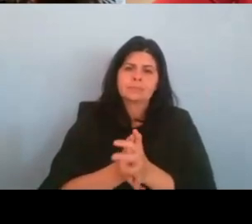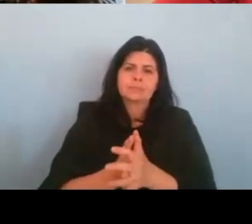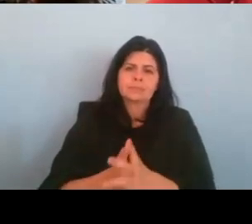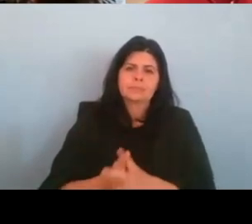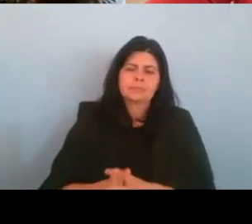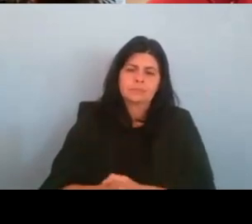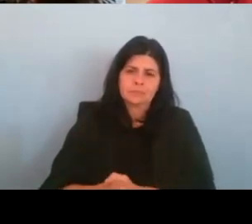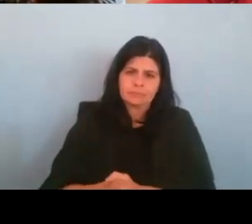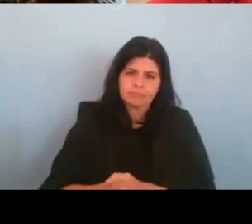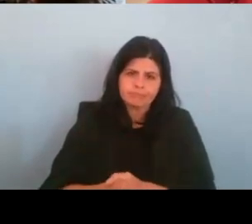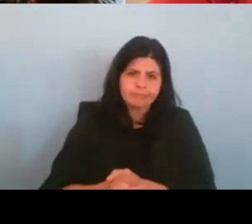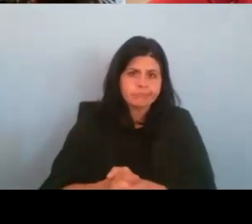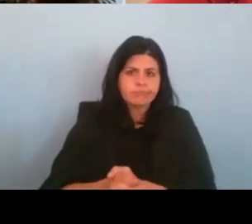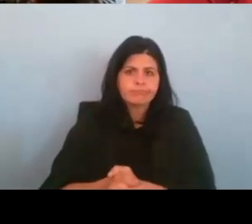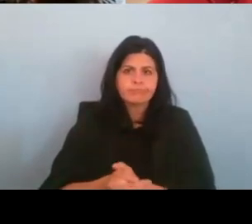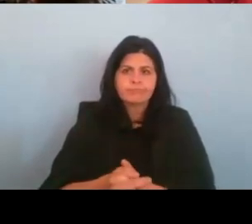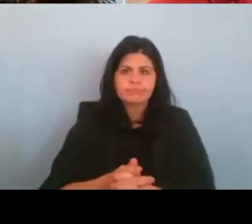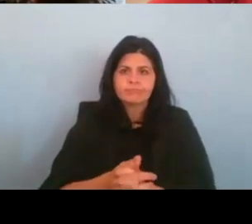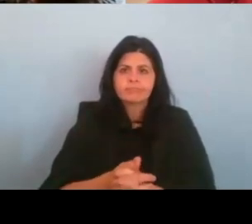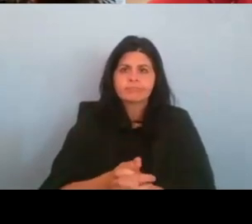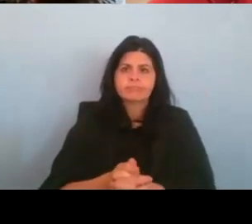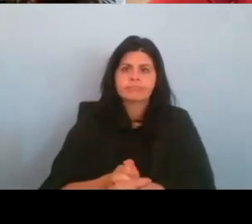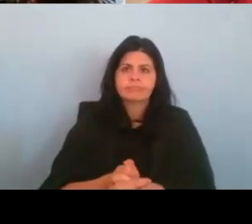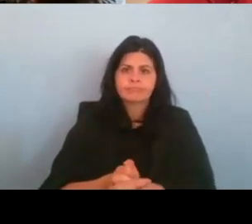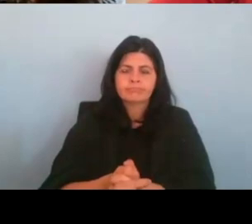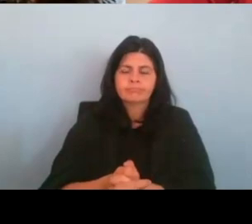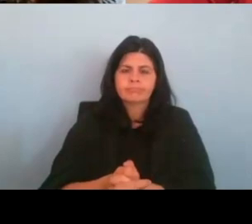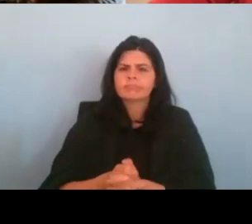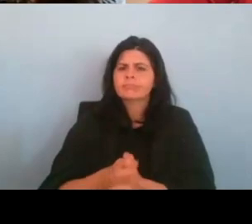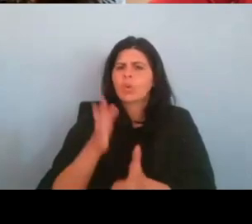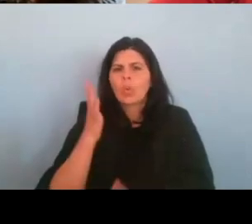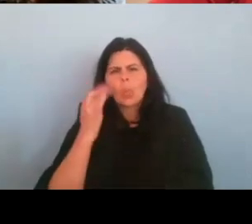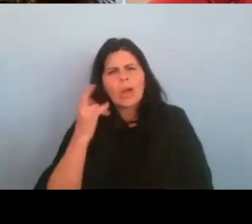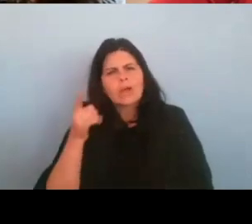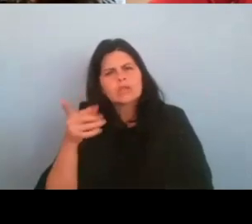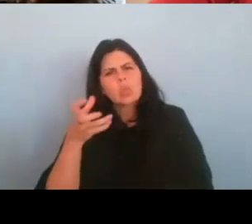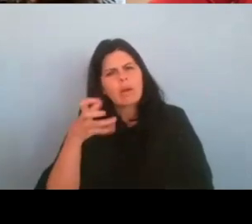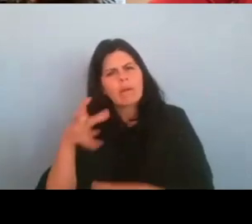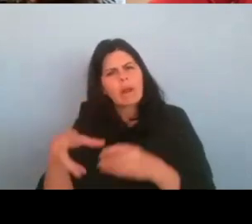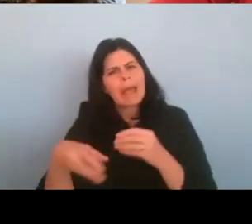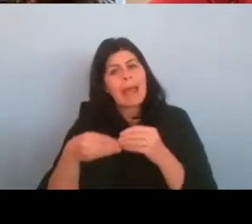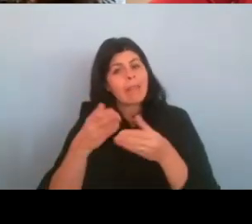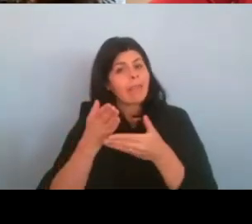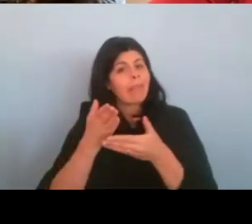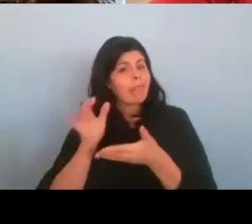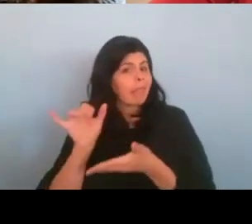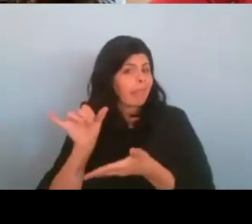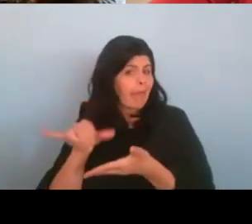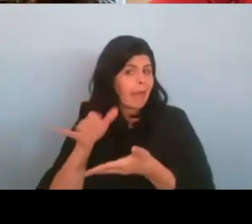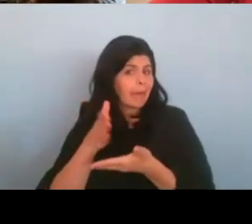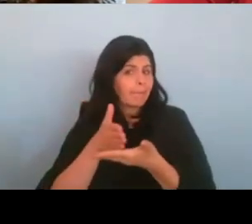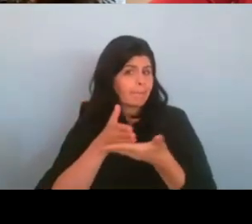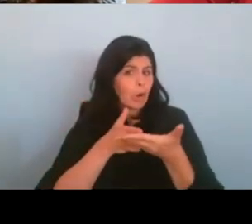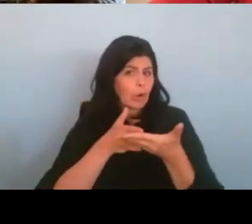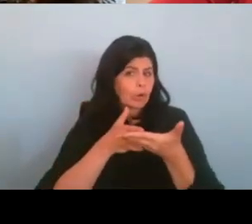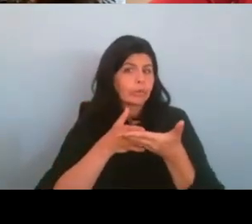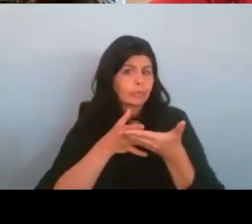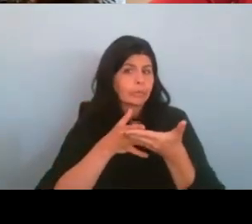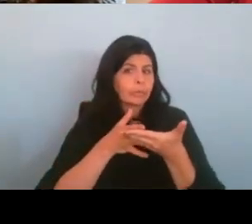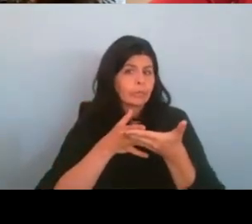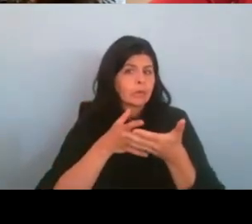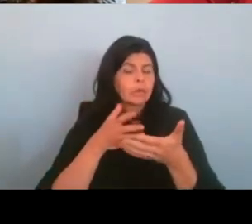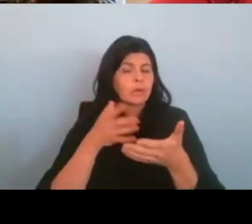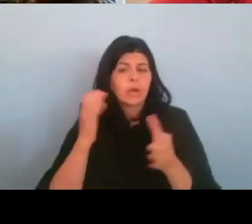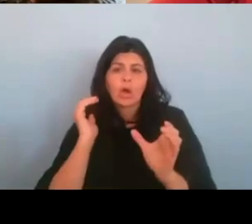what made you want to add that part into the film of, of, you know, the, that, that there was a